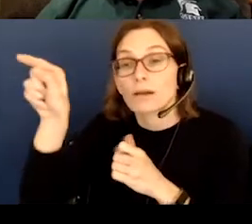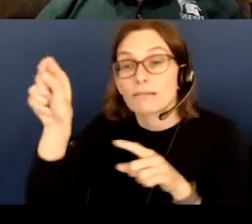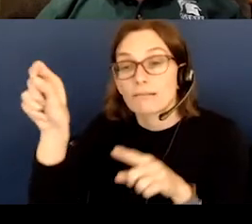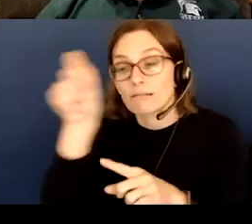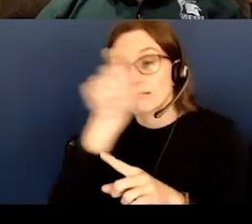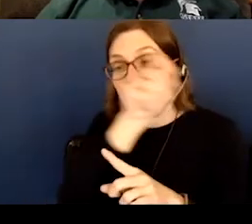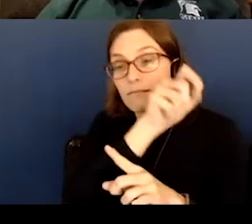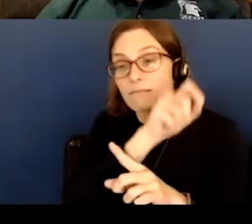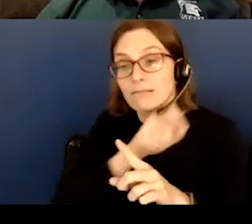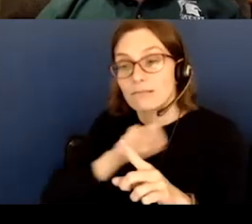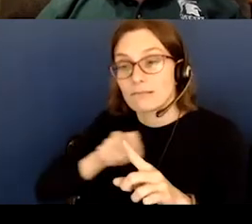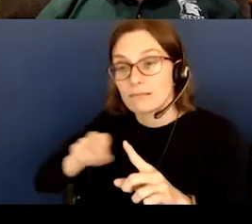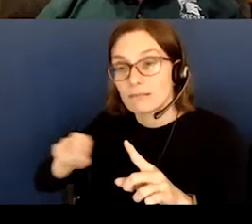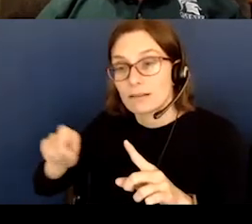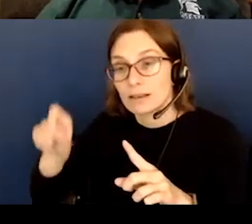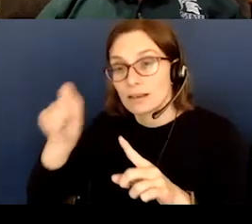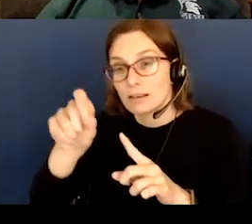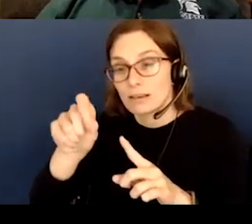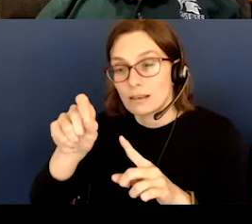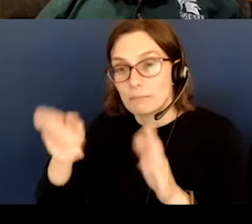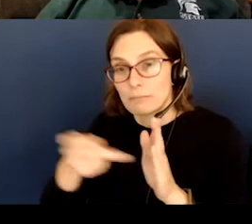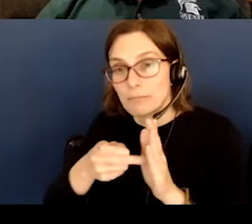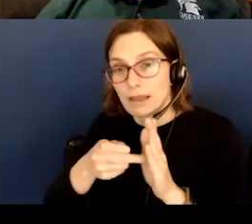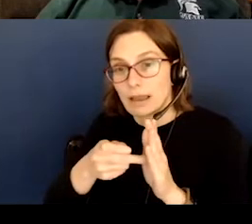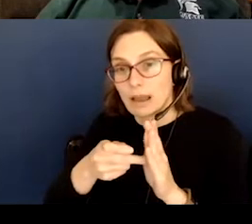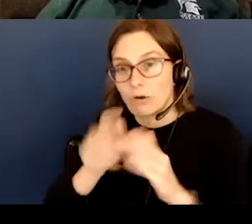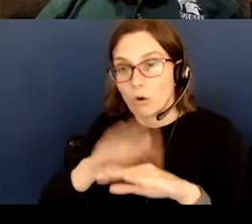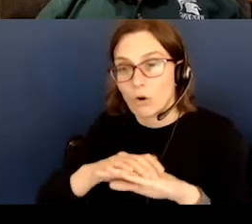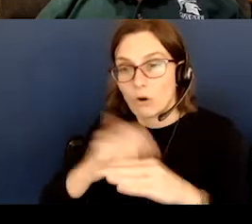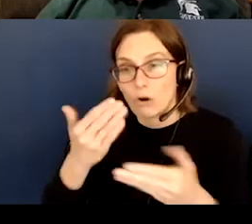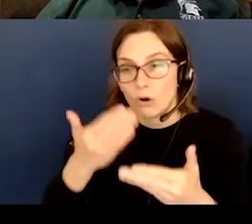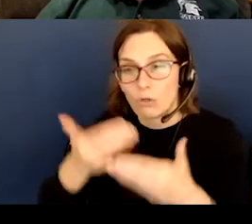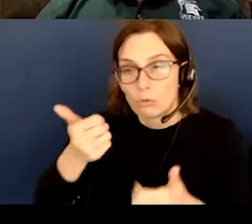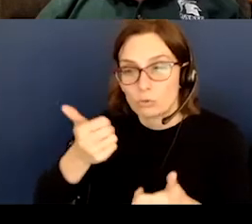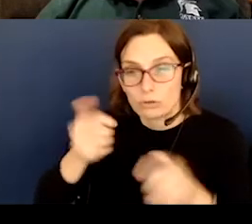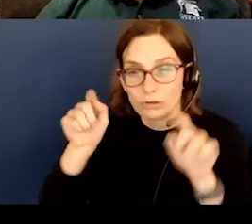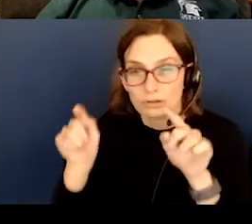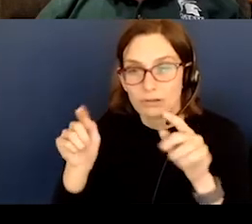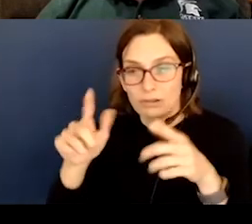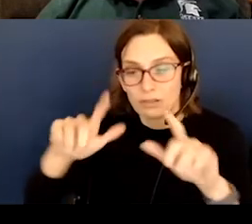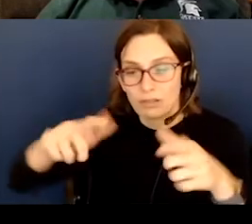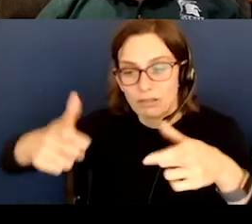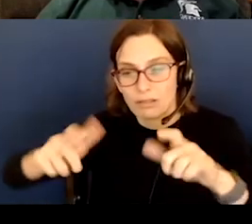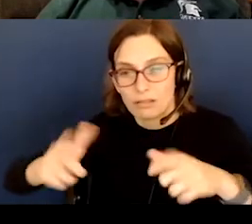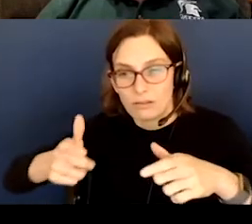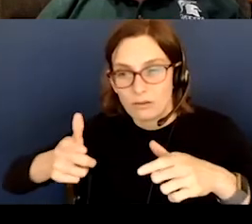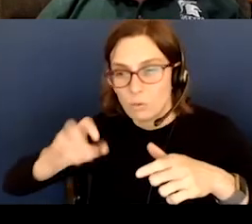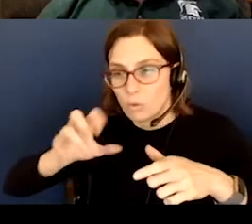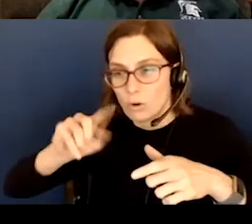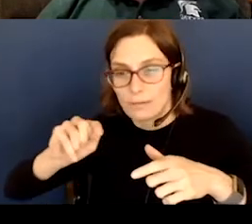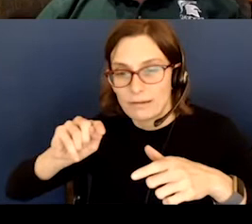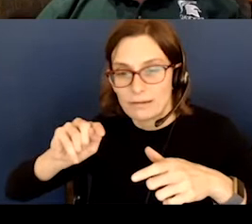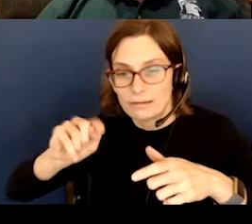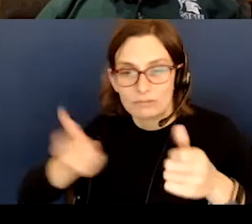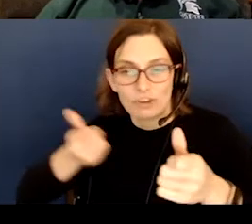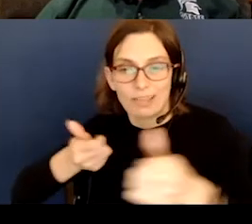once around, it comes back over here. The orbits don't exactly overlap. It's always chasing each other, chasing